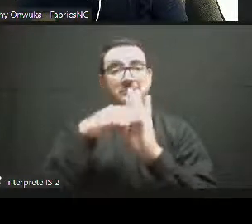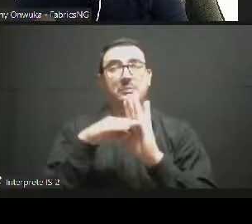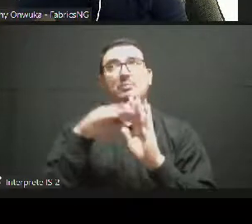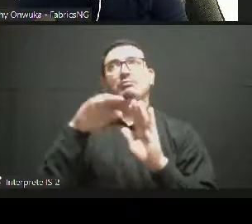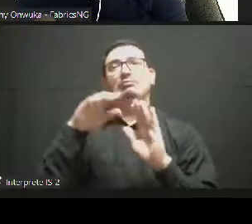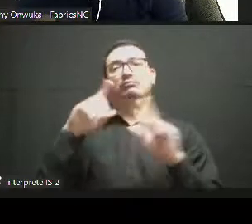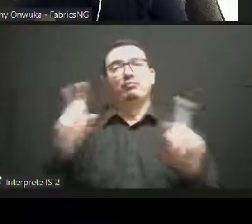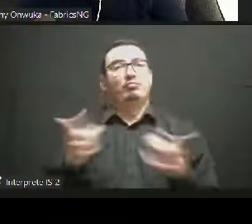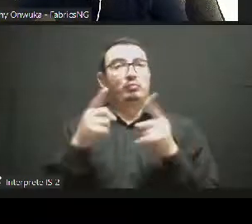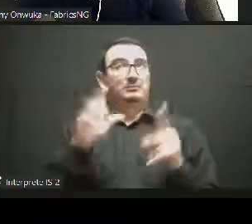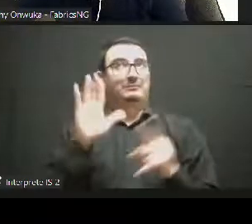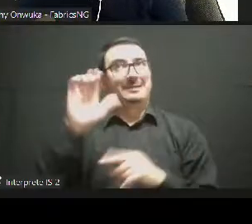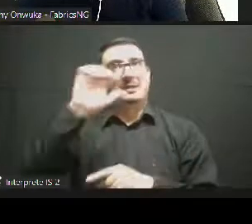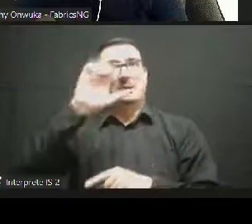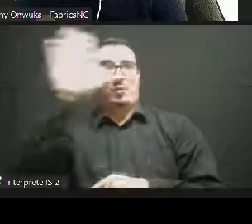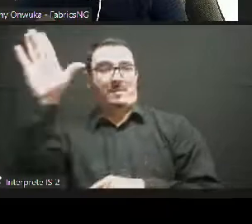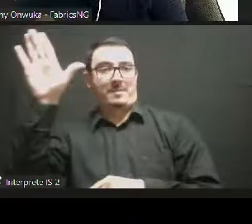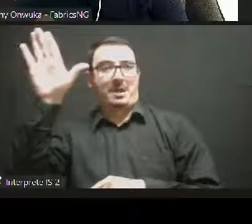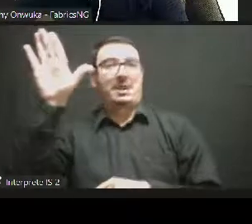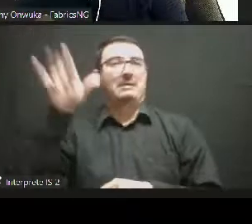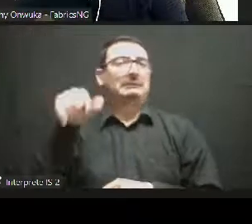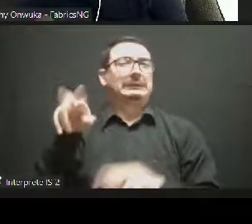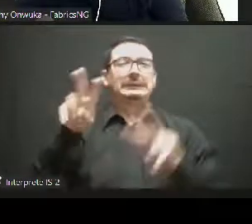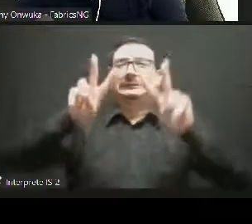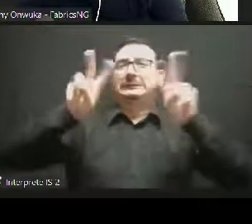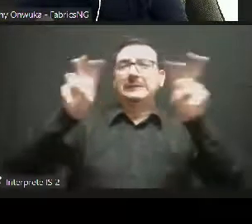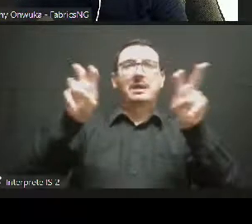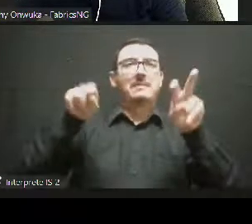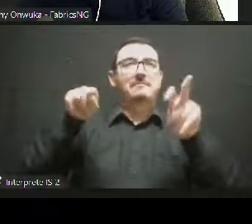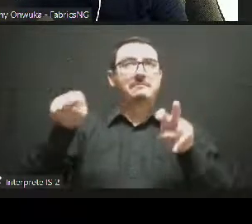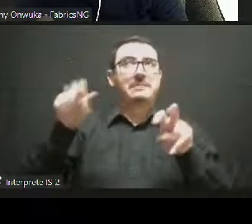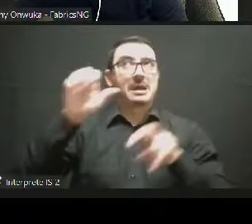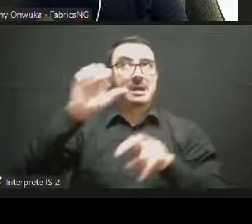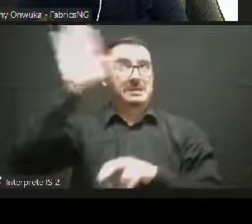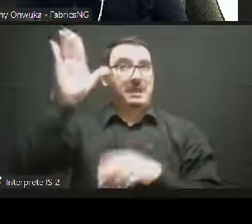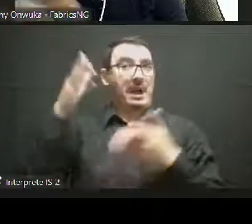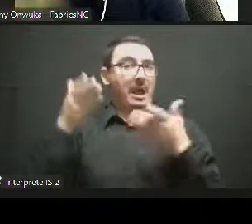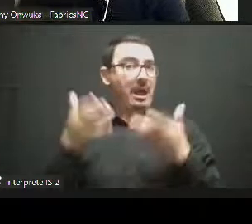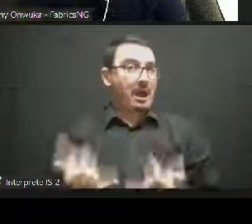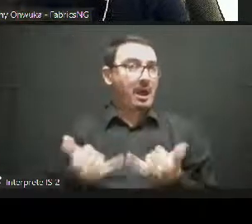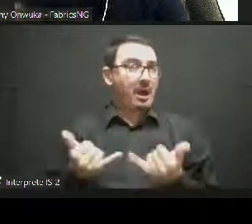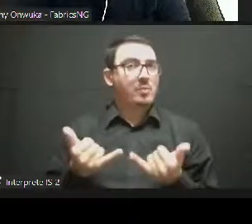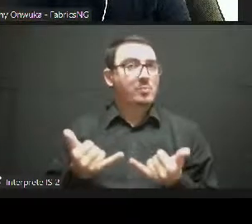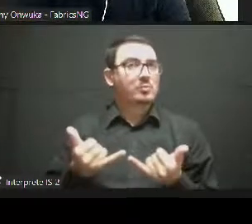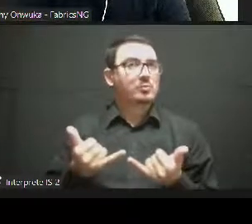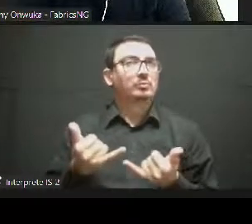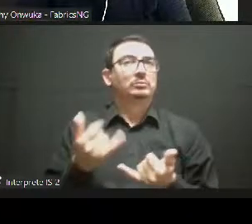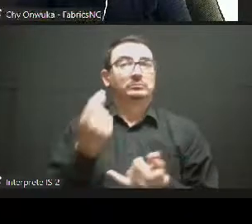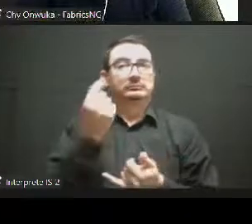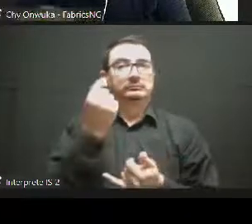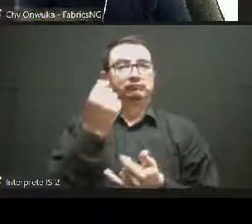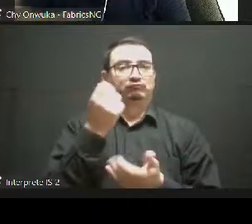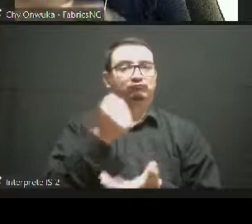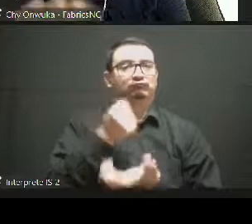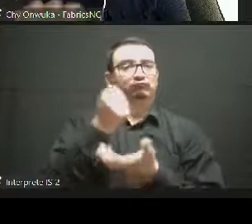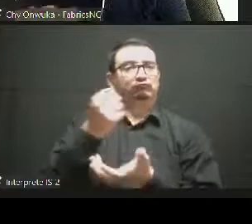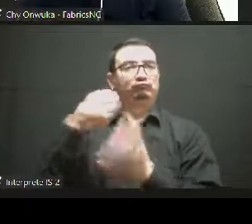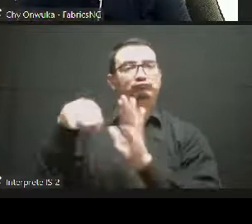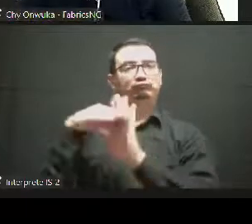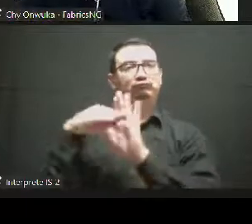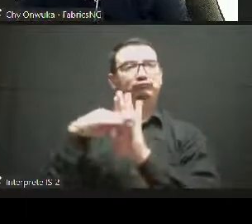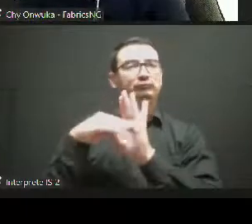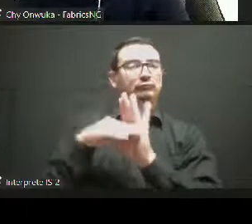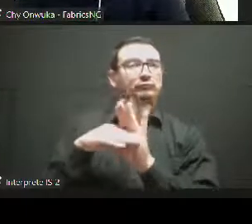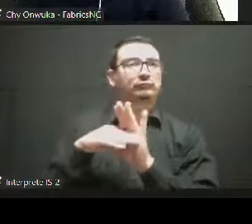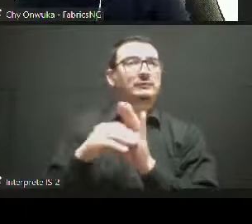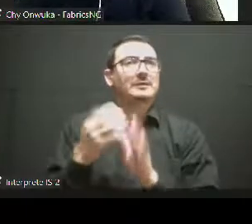in the most recent budget, and also doubled down on the SDGs and sustainability. And I